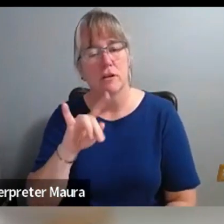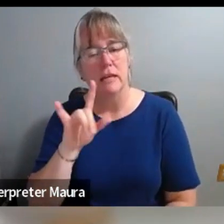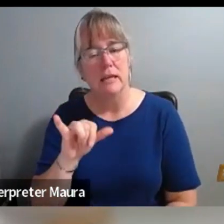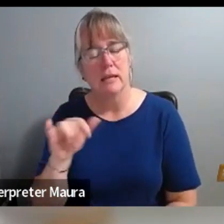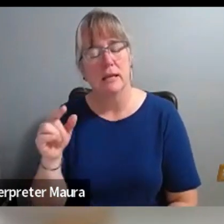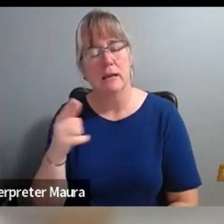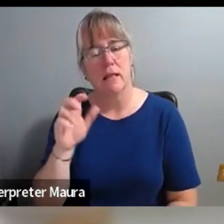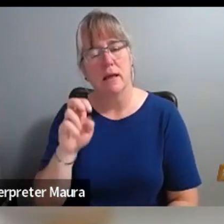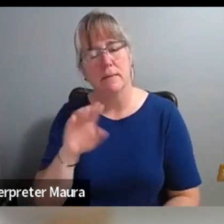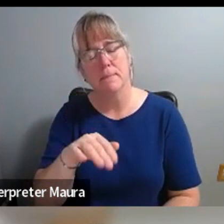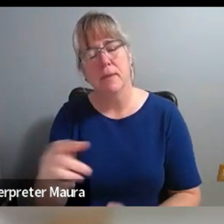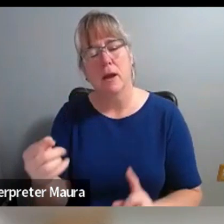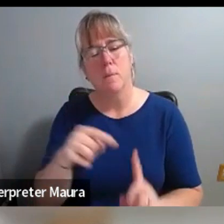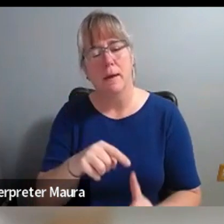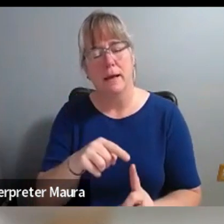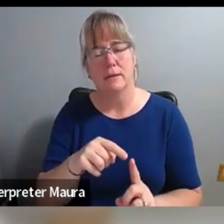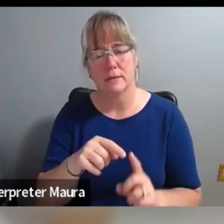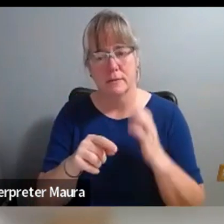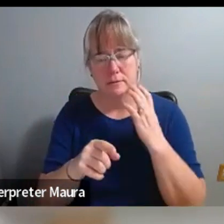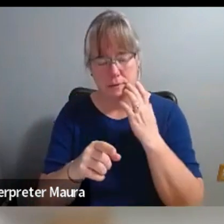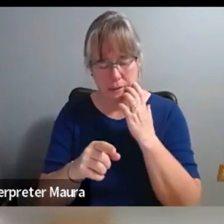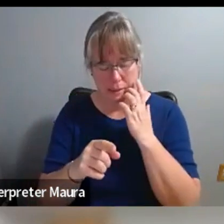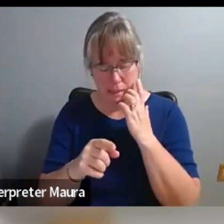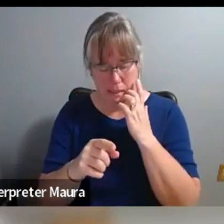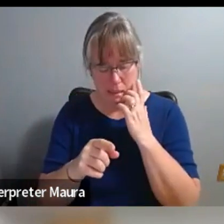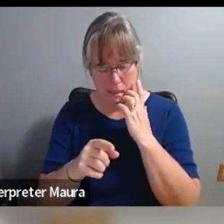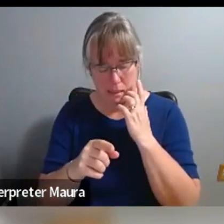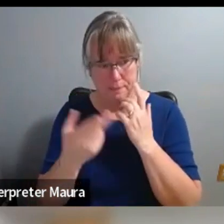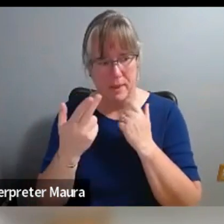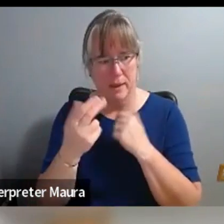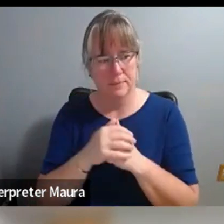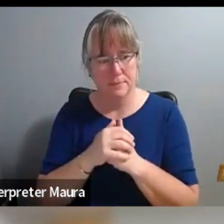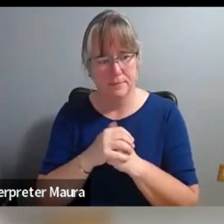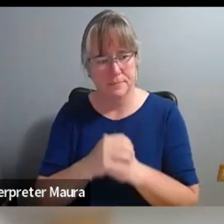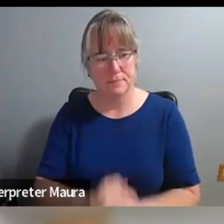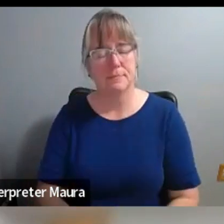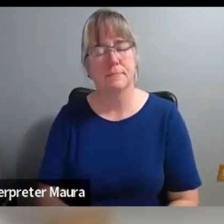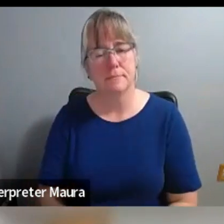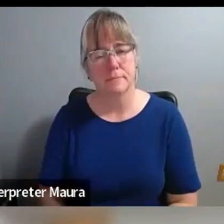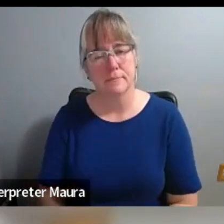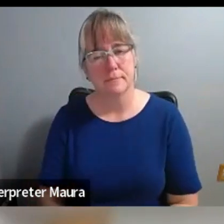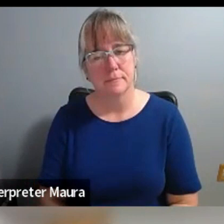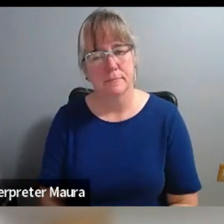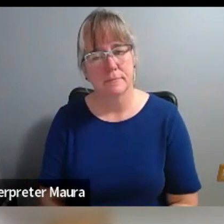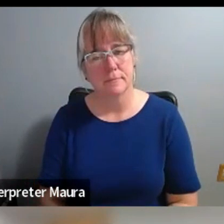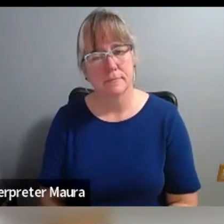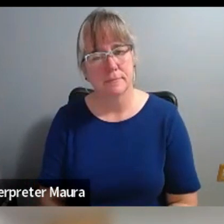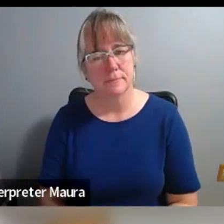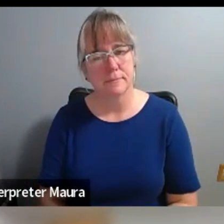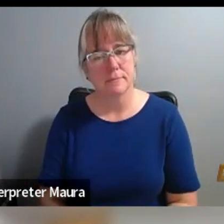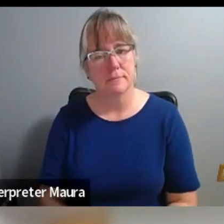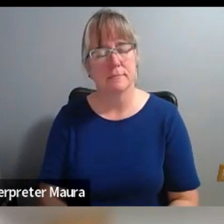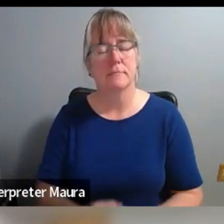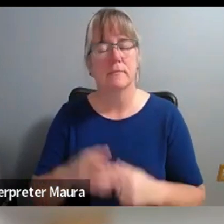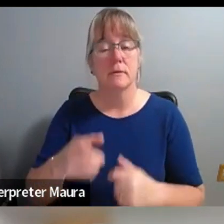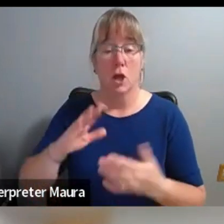because I was wondering about it already. How do you, how did you or the team put community members at